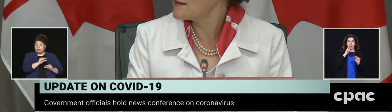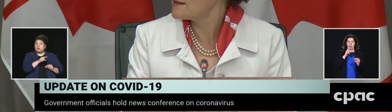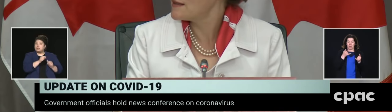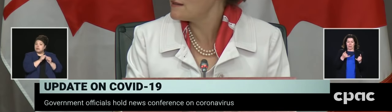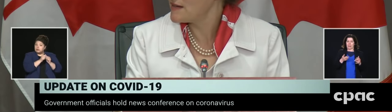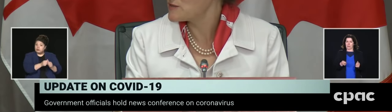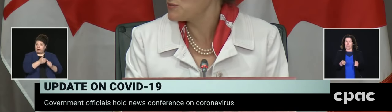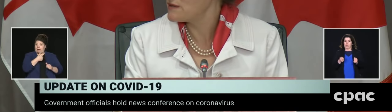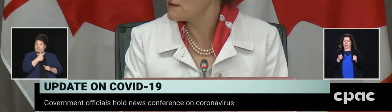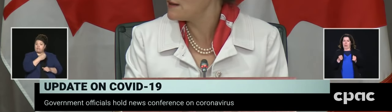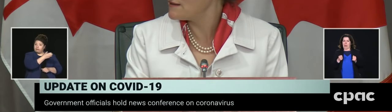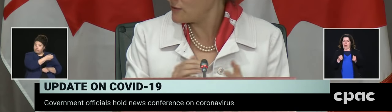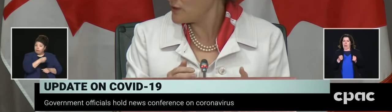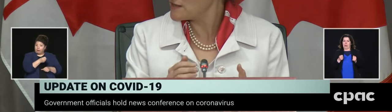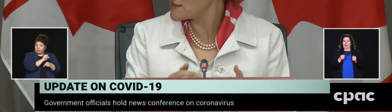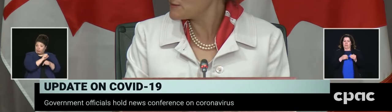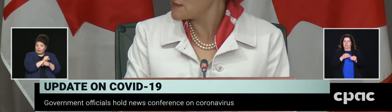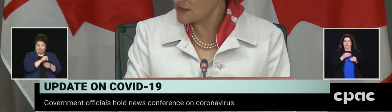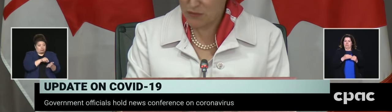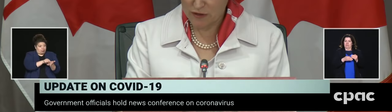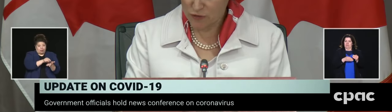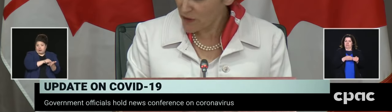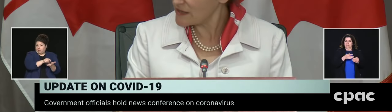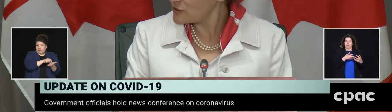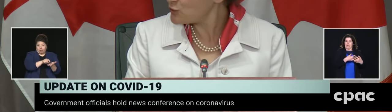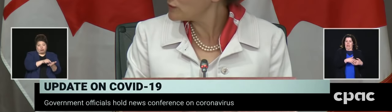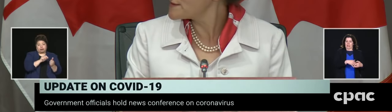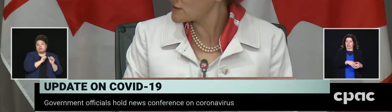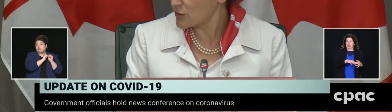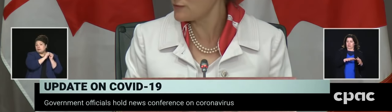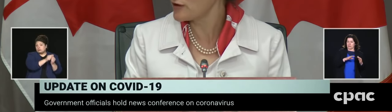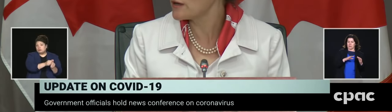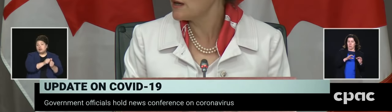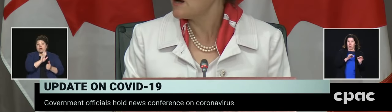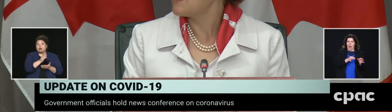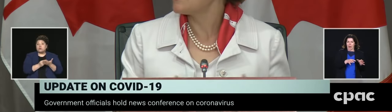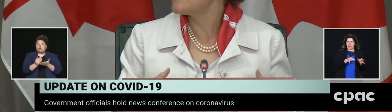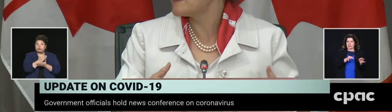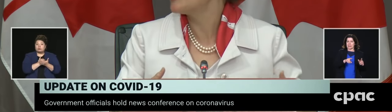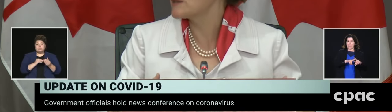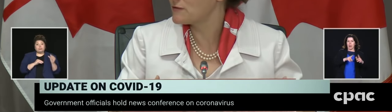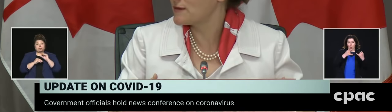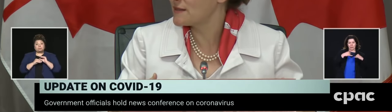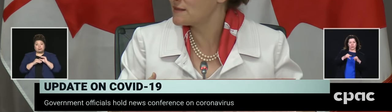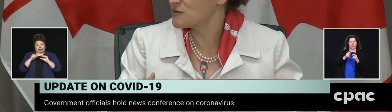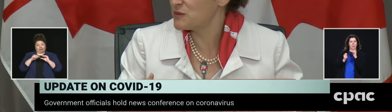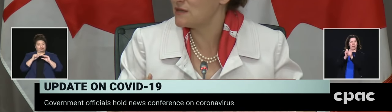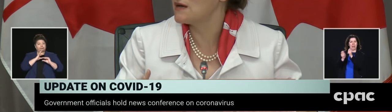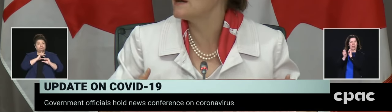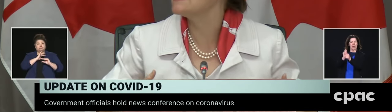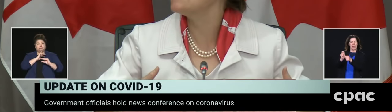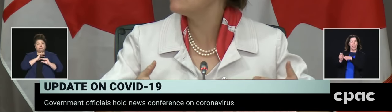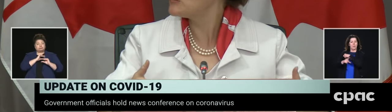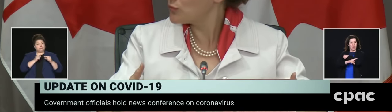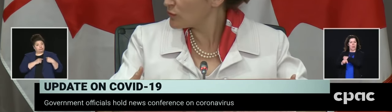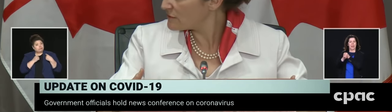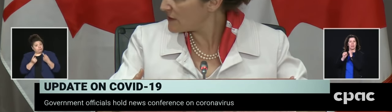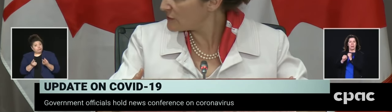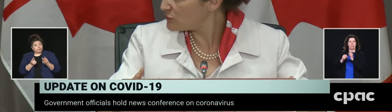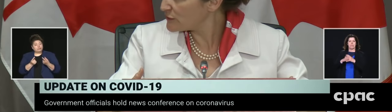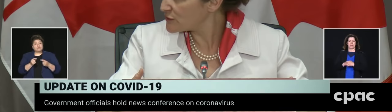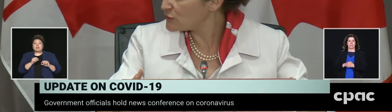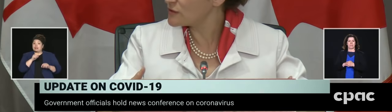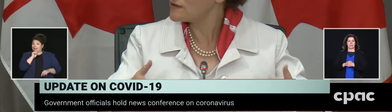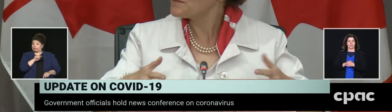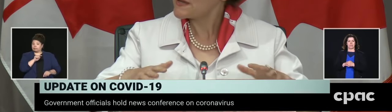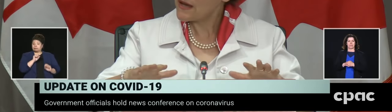And I think that it has been, the wage subsidy has been a great tool so far. I think we're going to find it to be an even more